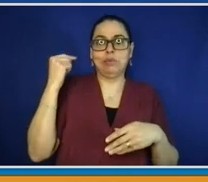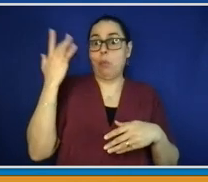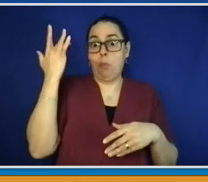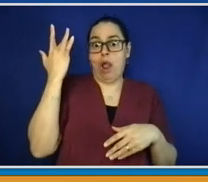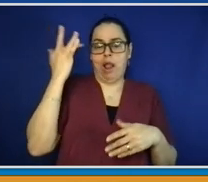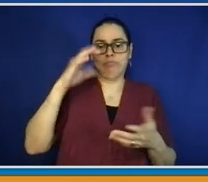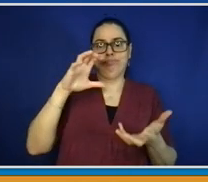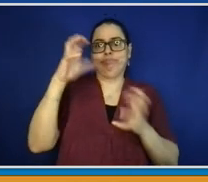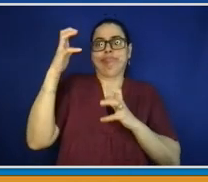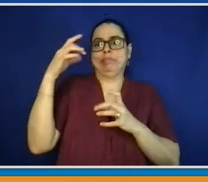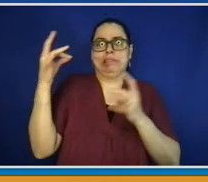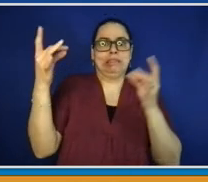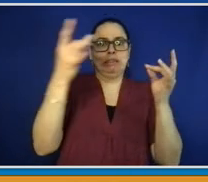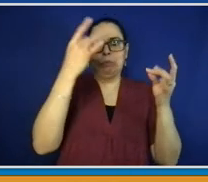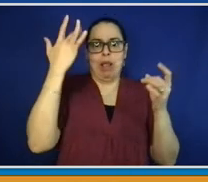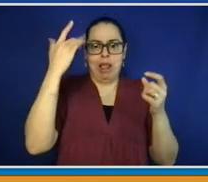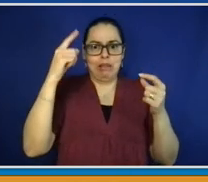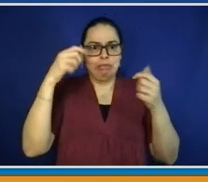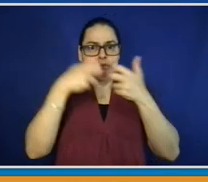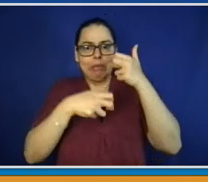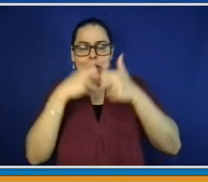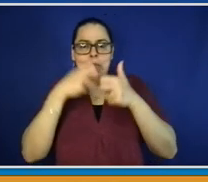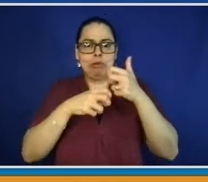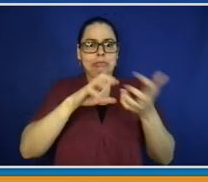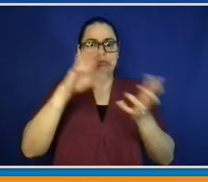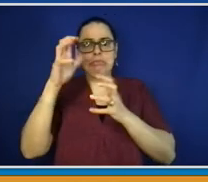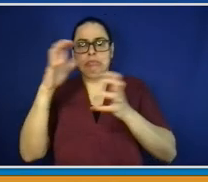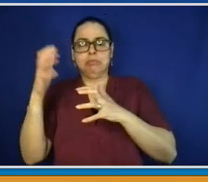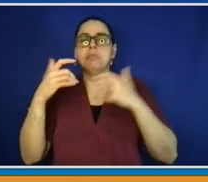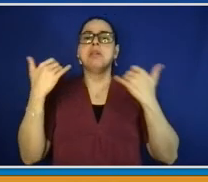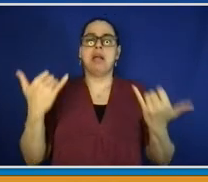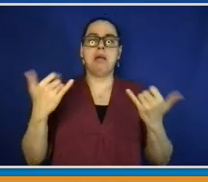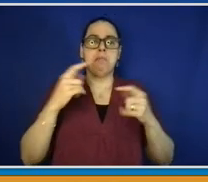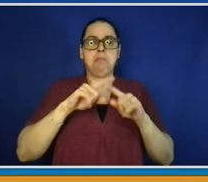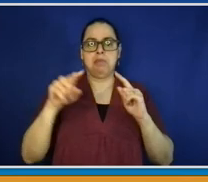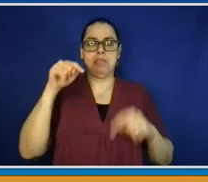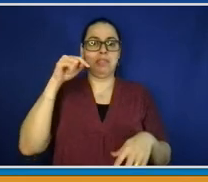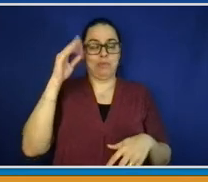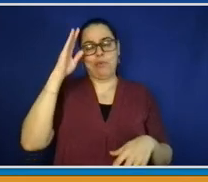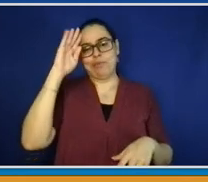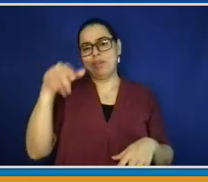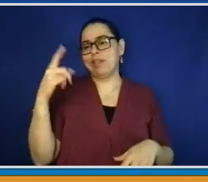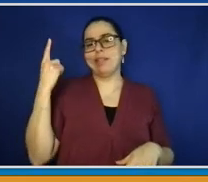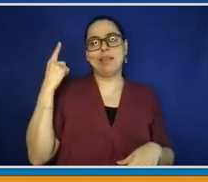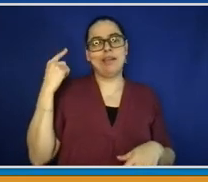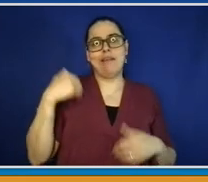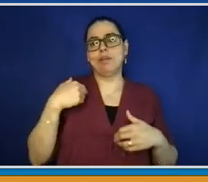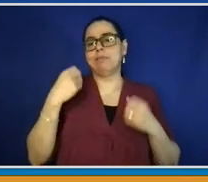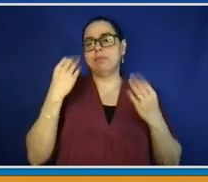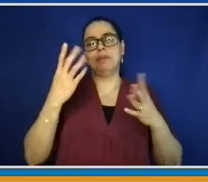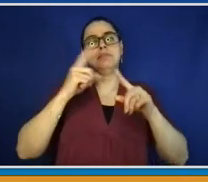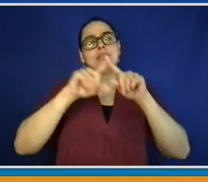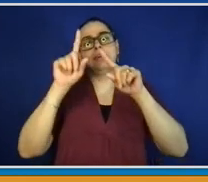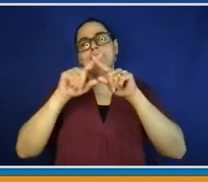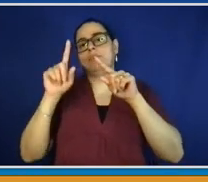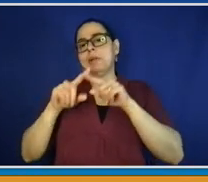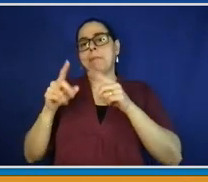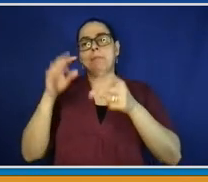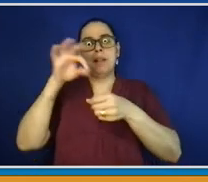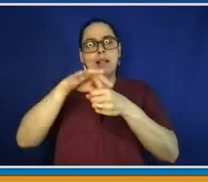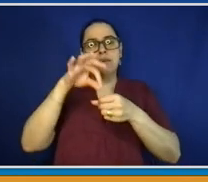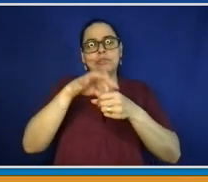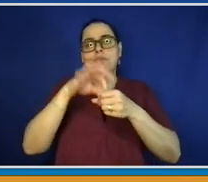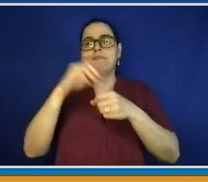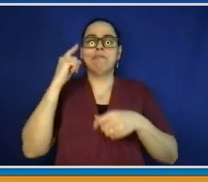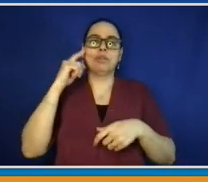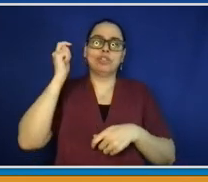every year, from school board elections, some places have fire districts and library districts where there's elections. This year is